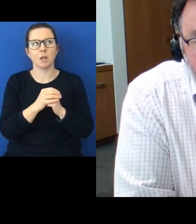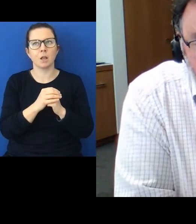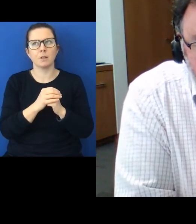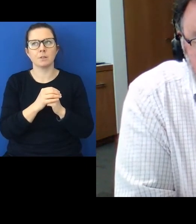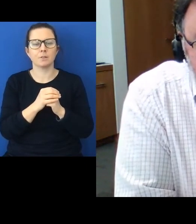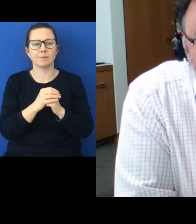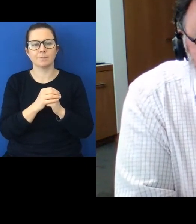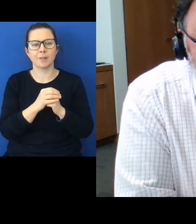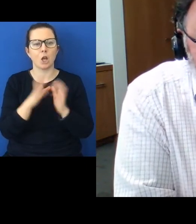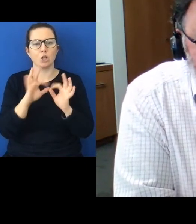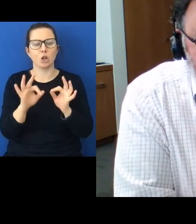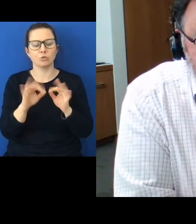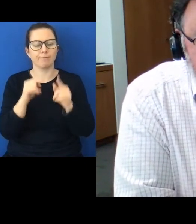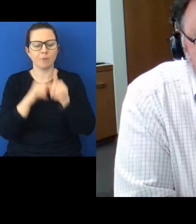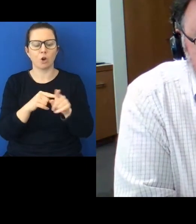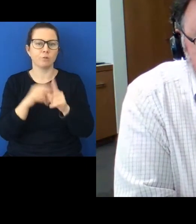big statements.